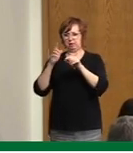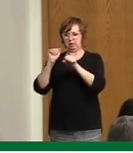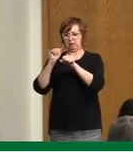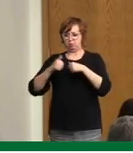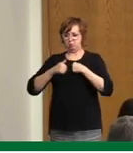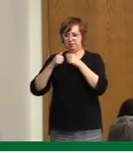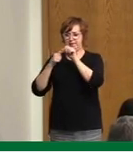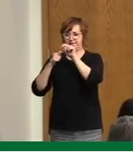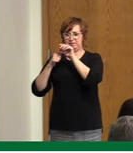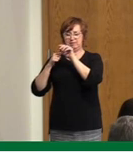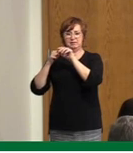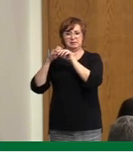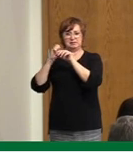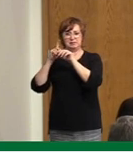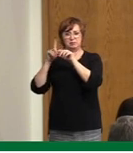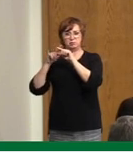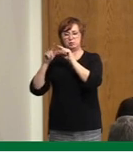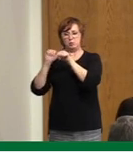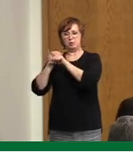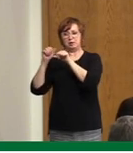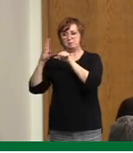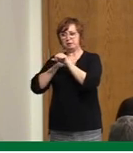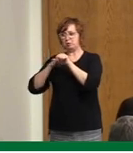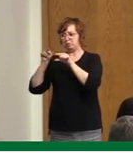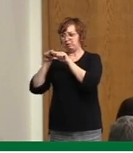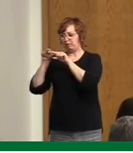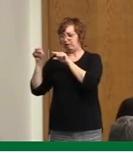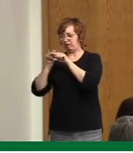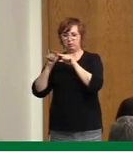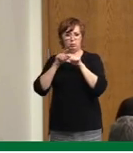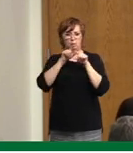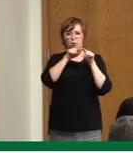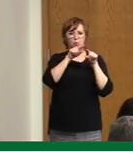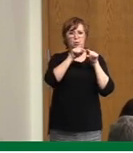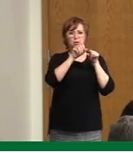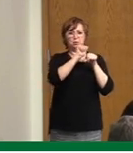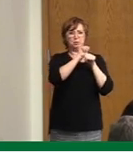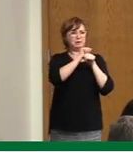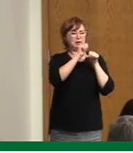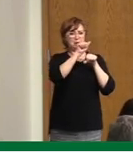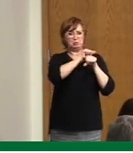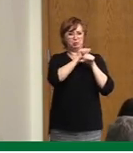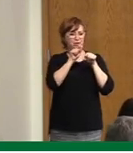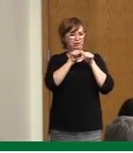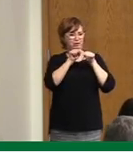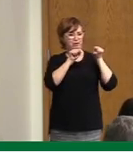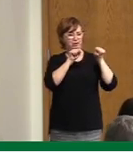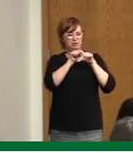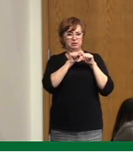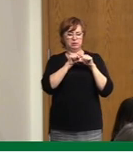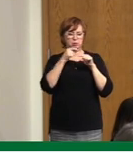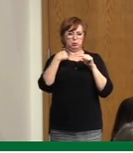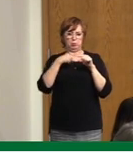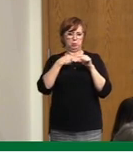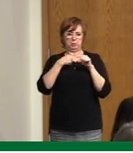we'll go that far. But the recommendation really is at this point to limit interprovincial travel unless absolutely essential.